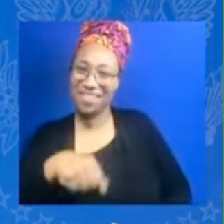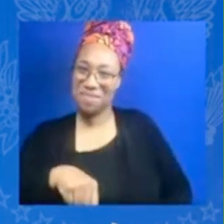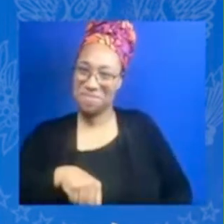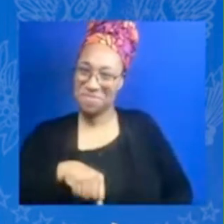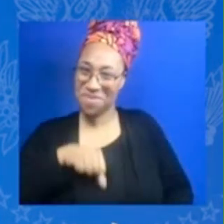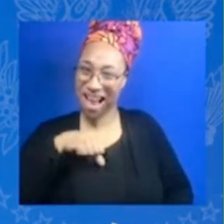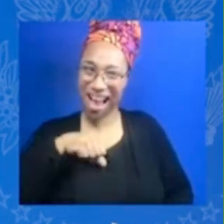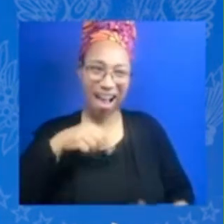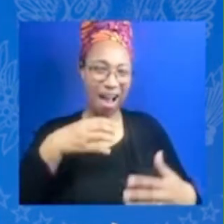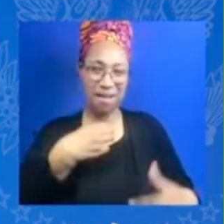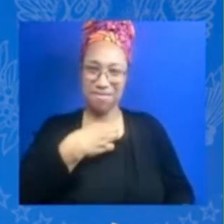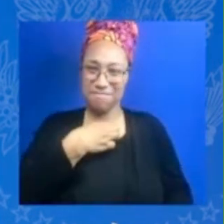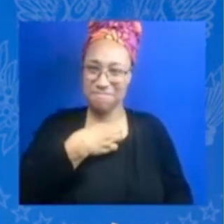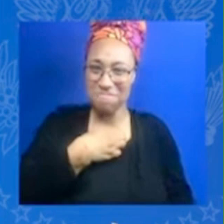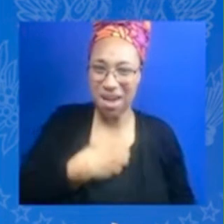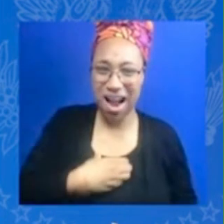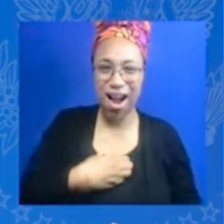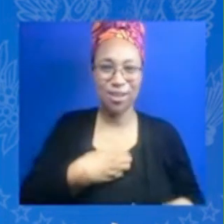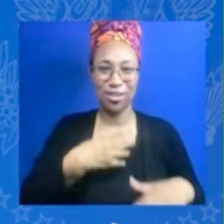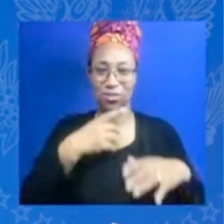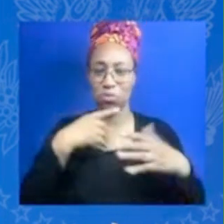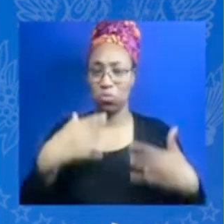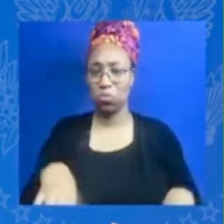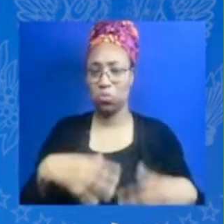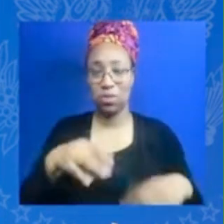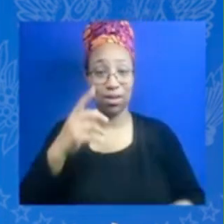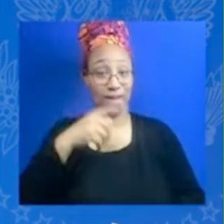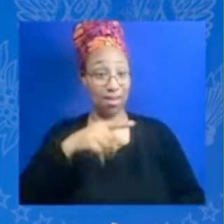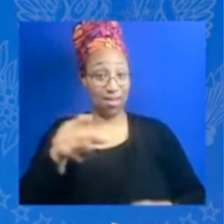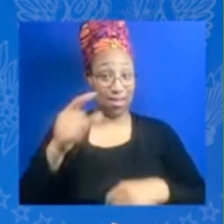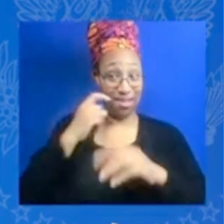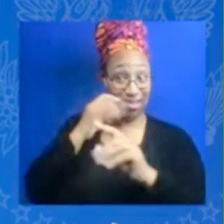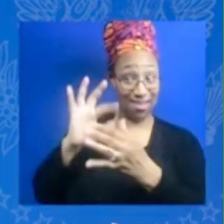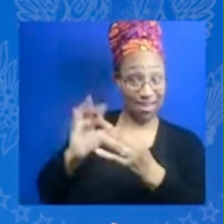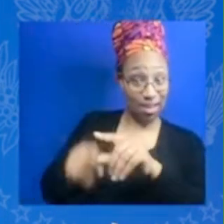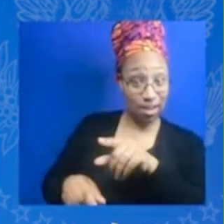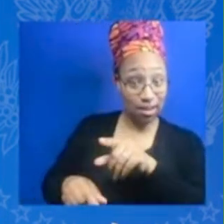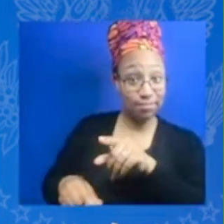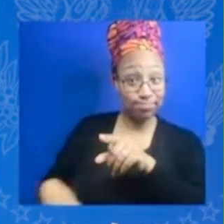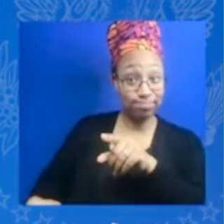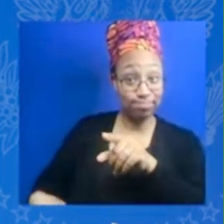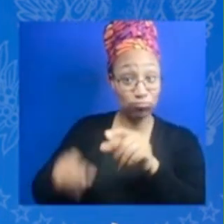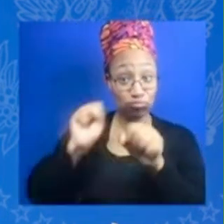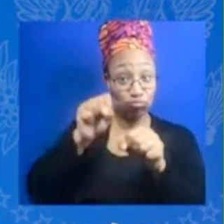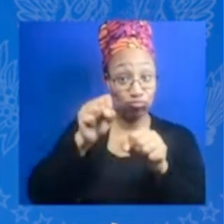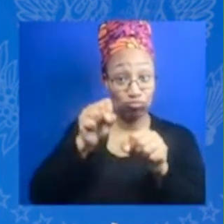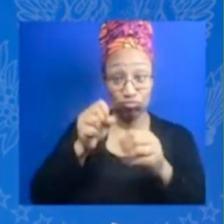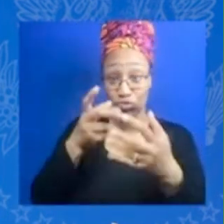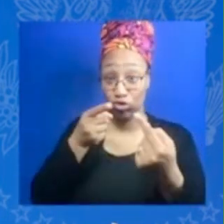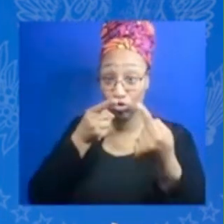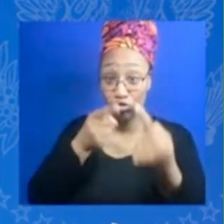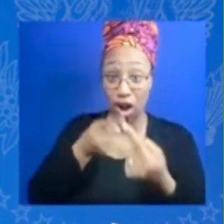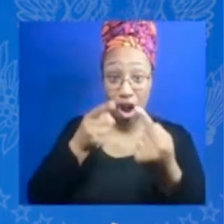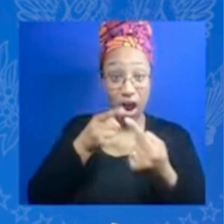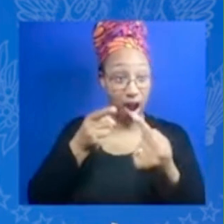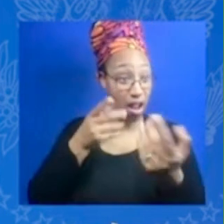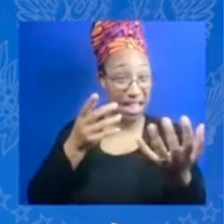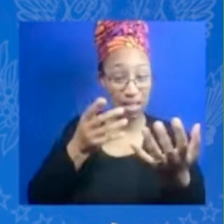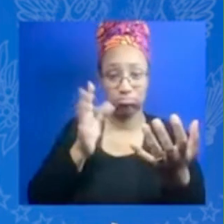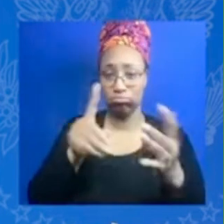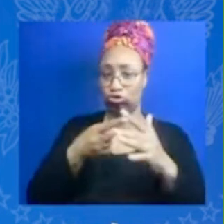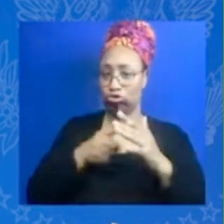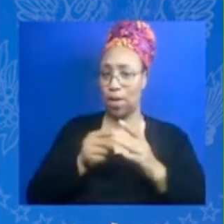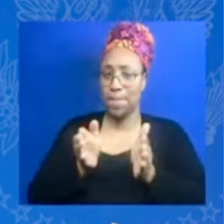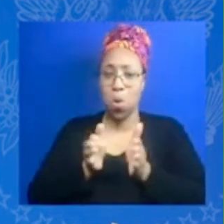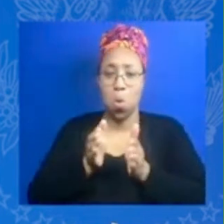struggles like everyone has stayed up here you know we started with very very humble beginnings and um if we listened